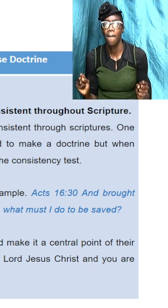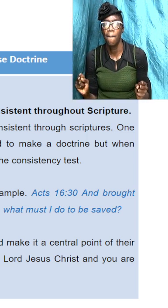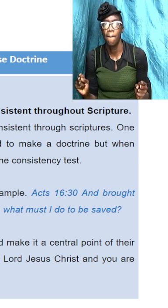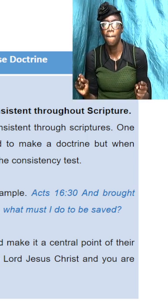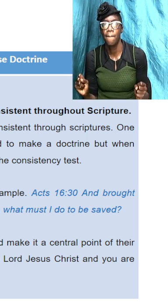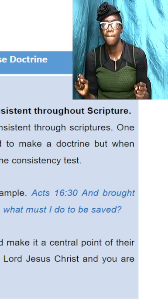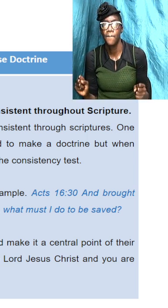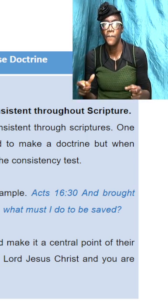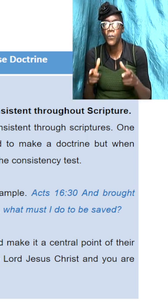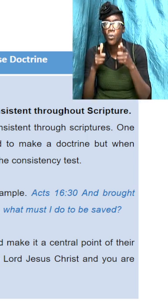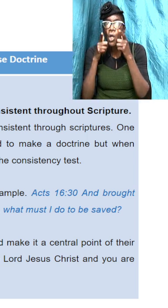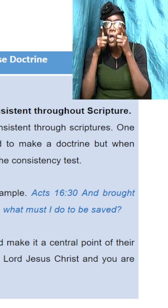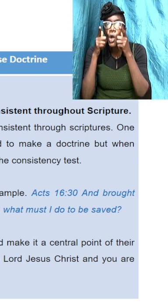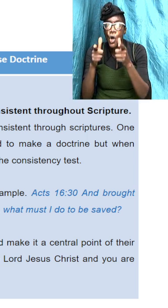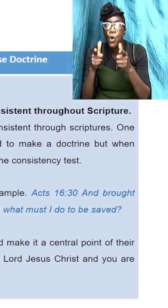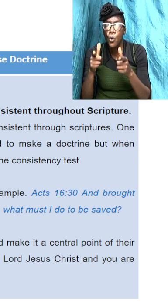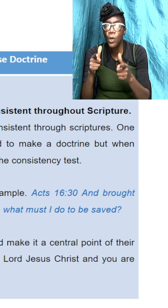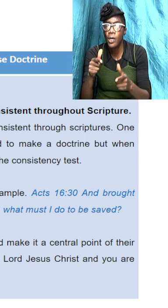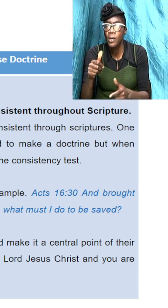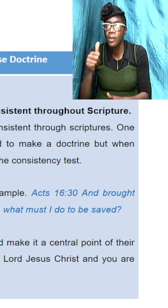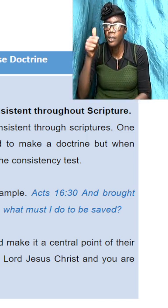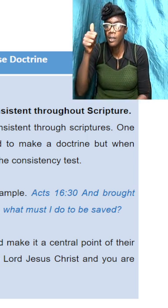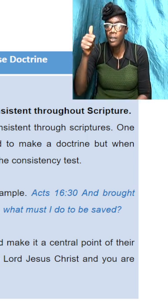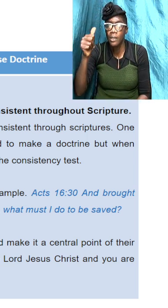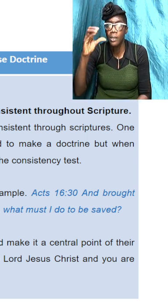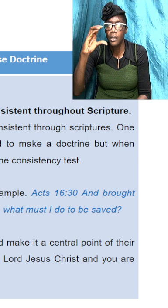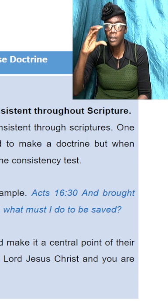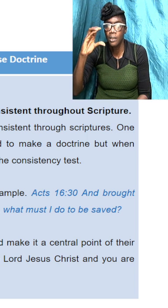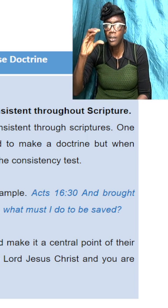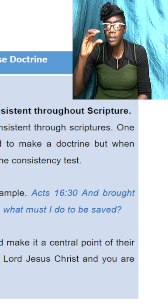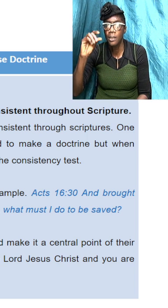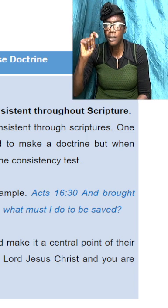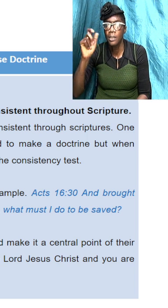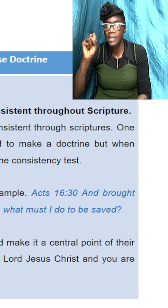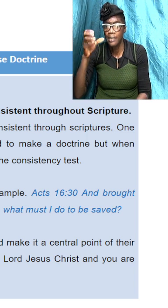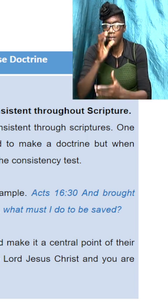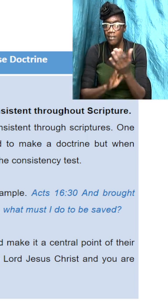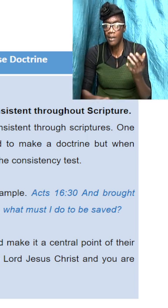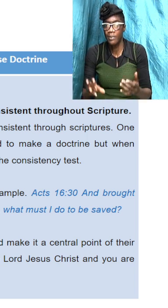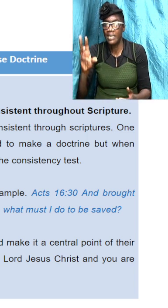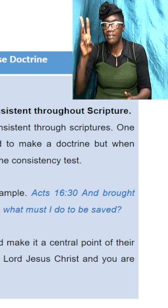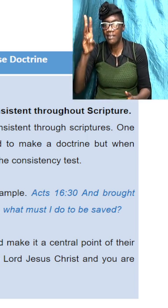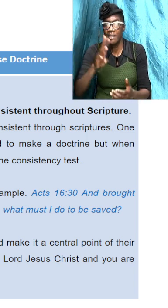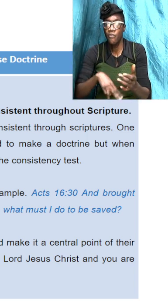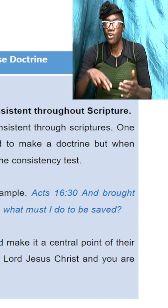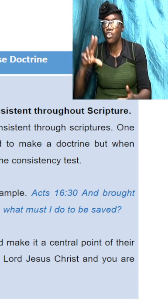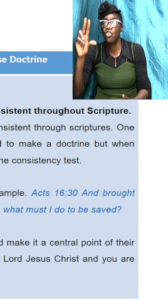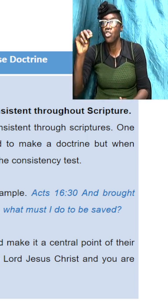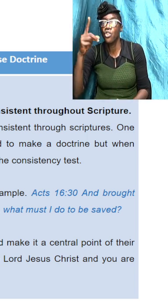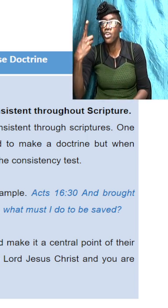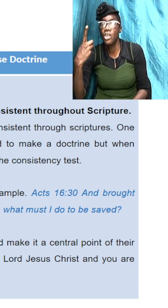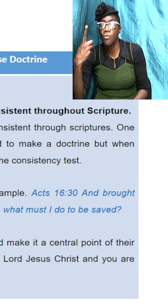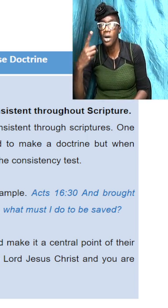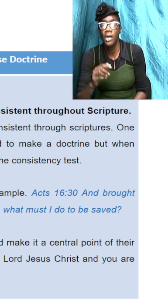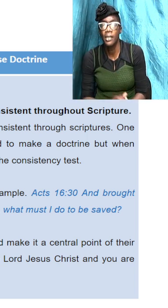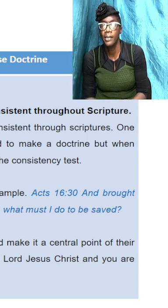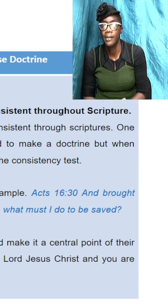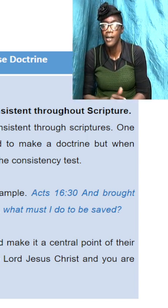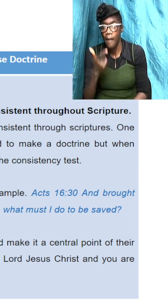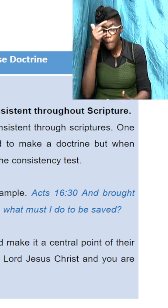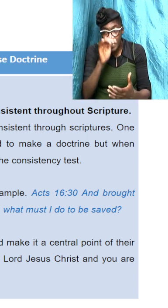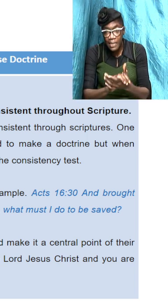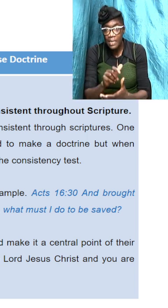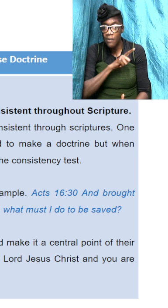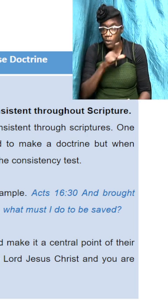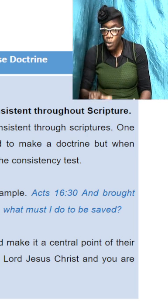if you look in Acts 16 31 after he asked the question Paul said believe on the Lord Jesus Christ